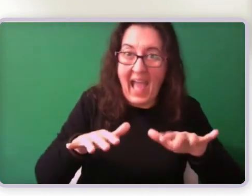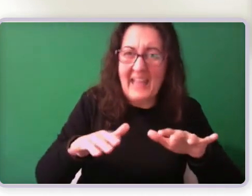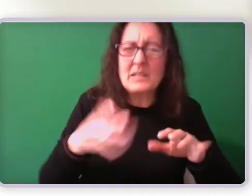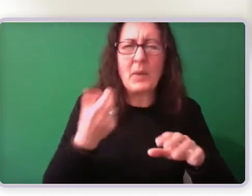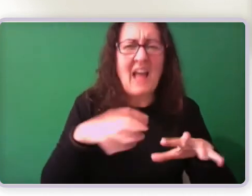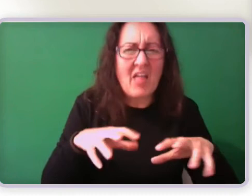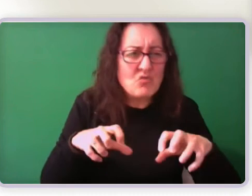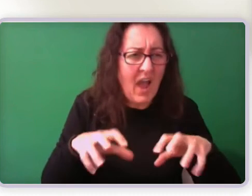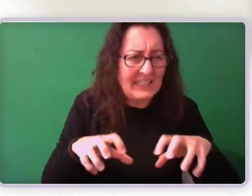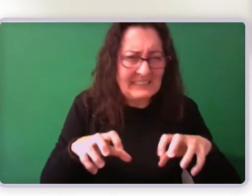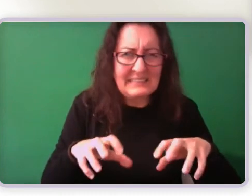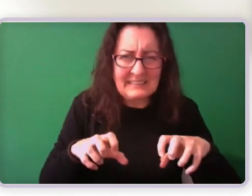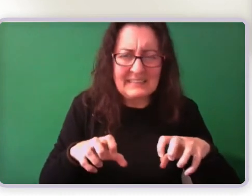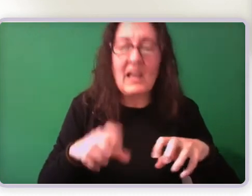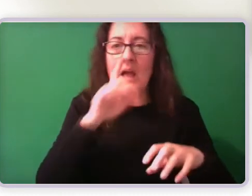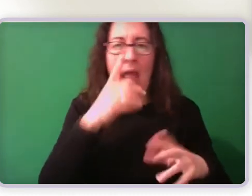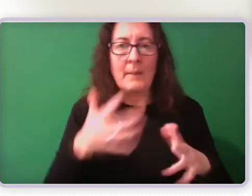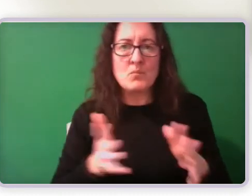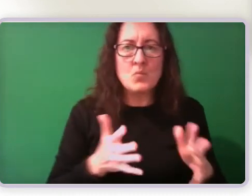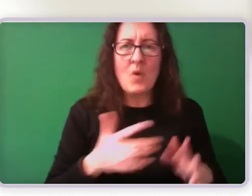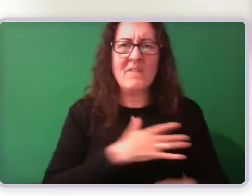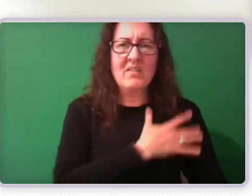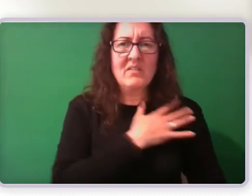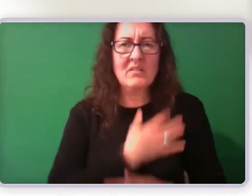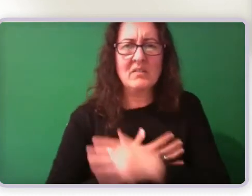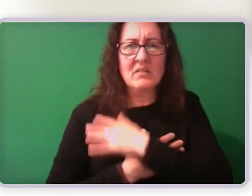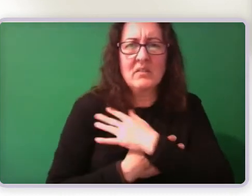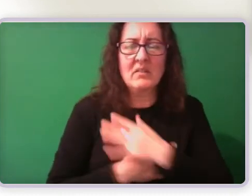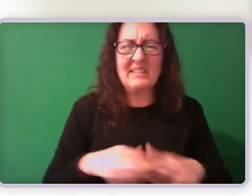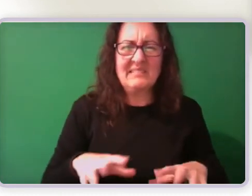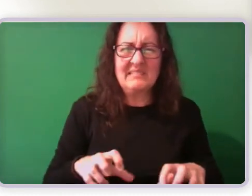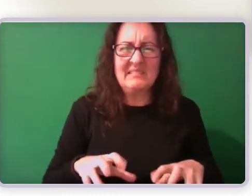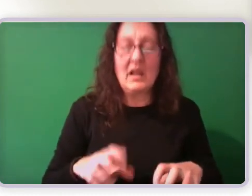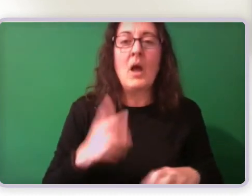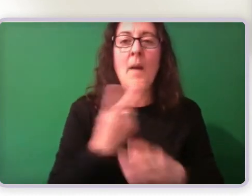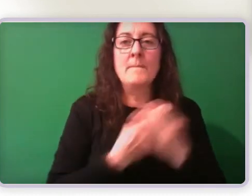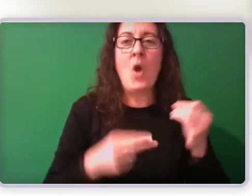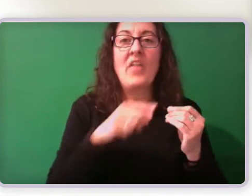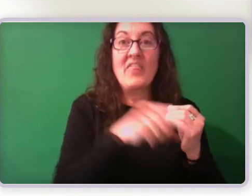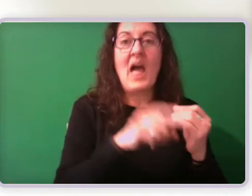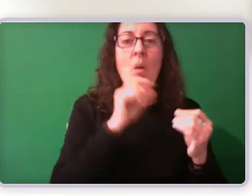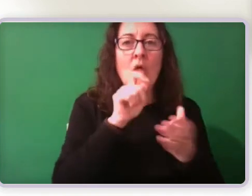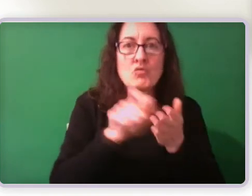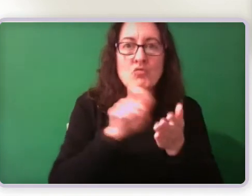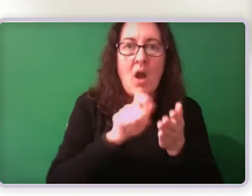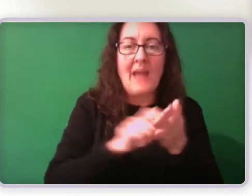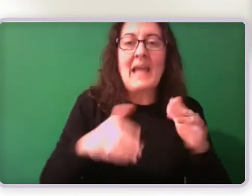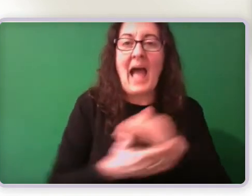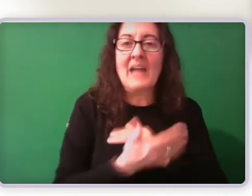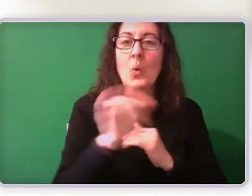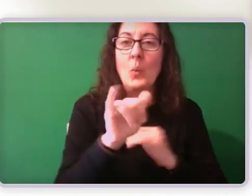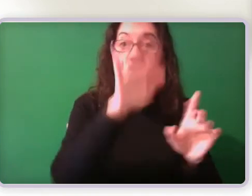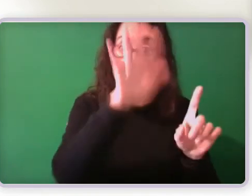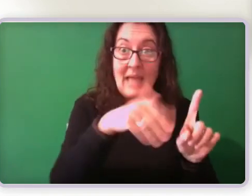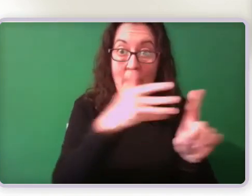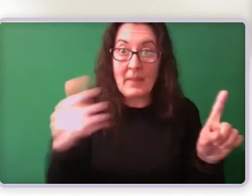move their arms around. Both of those conditions would contribute to the upper limb table. So as I've noted there, in other